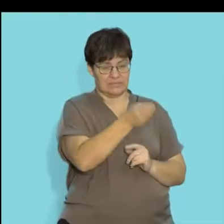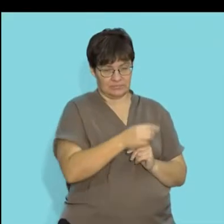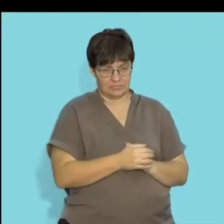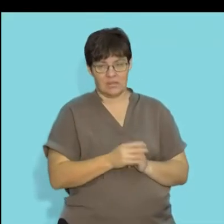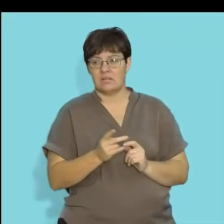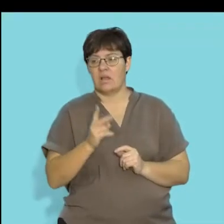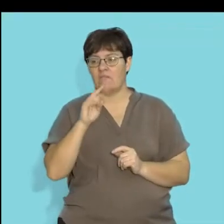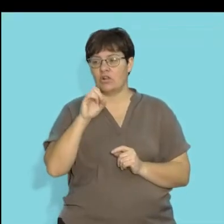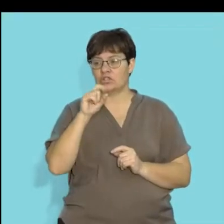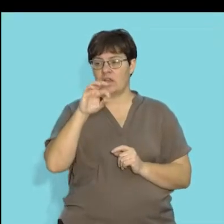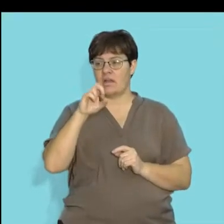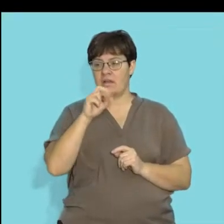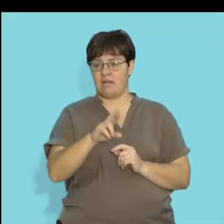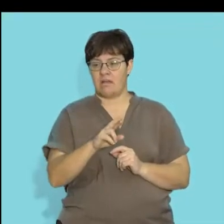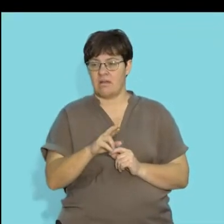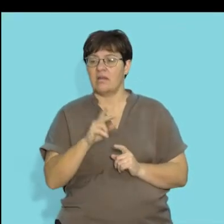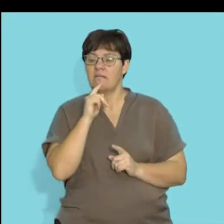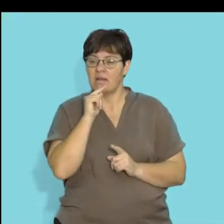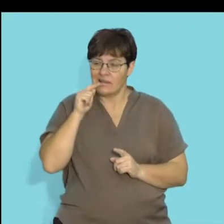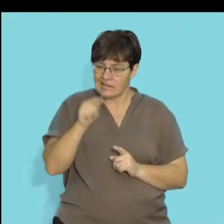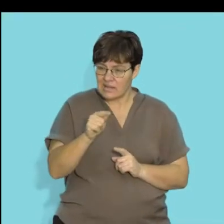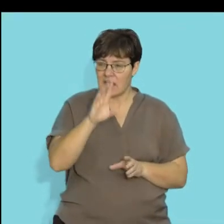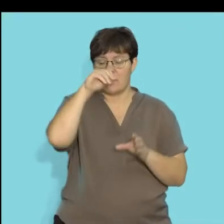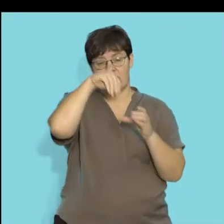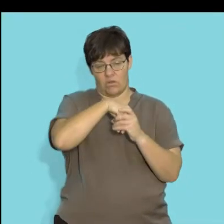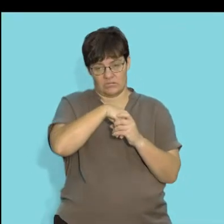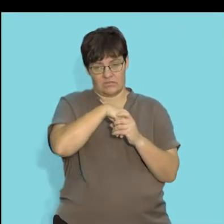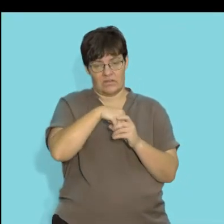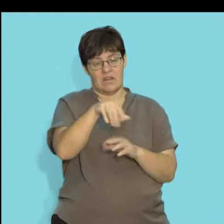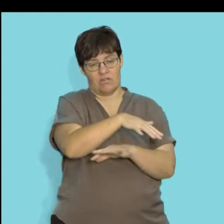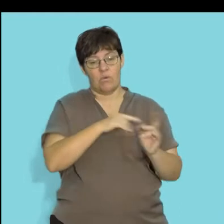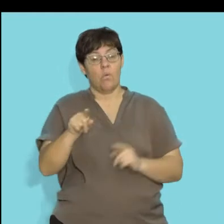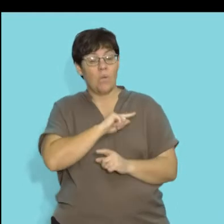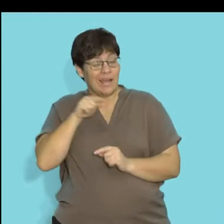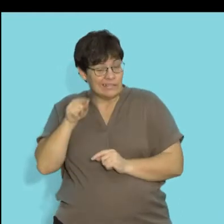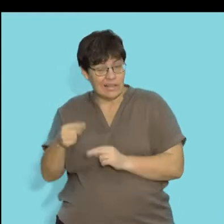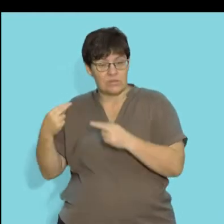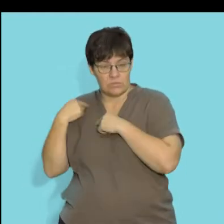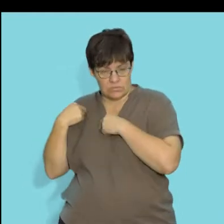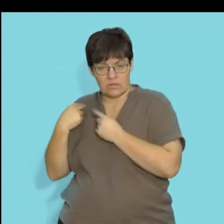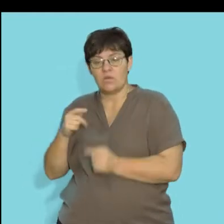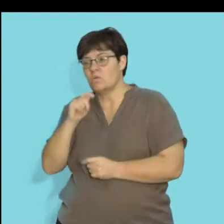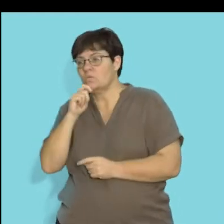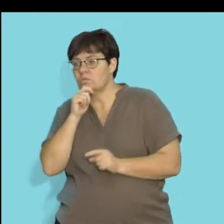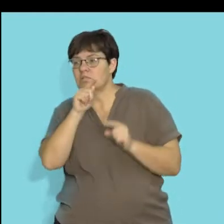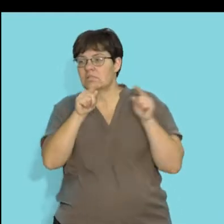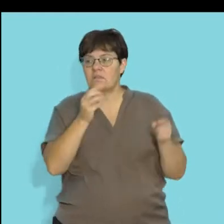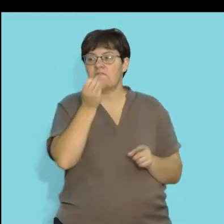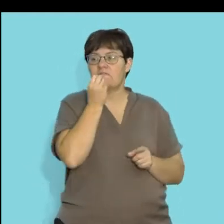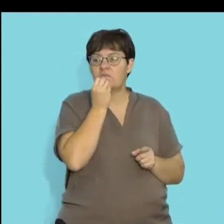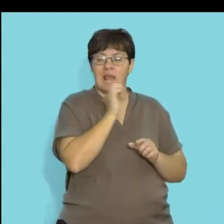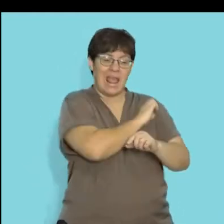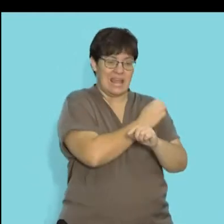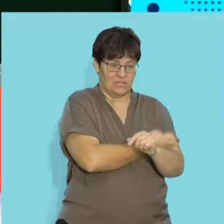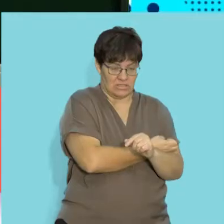And so, here we have a vulture that's an important part of the environment because they are responsible for utilizing some of the